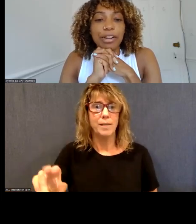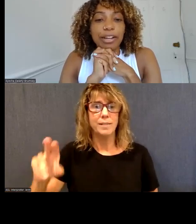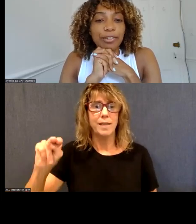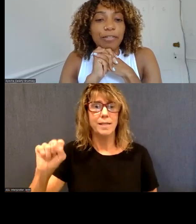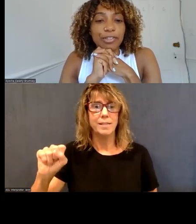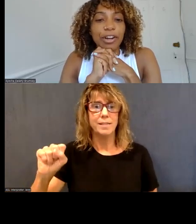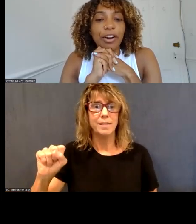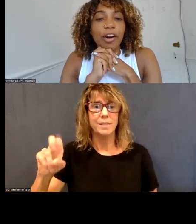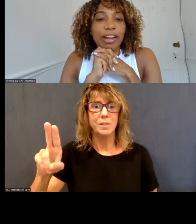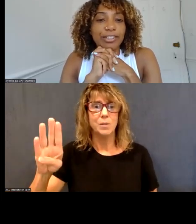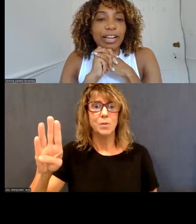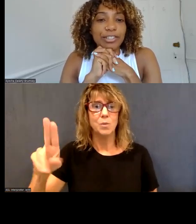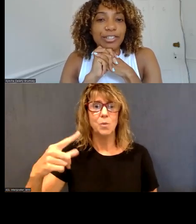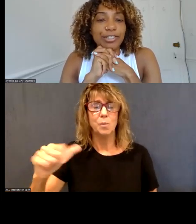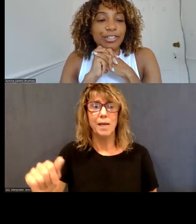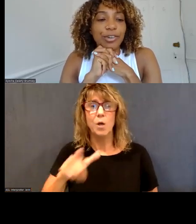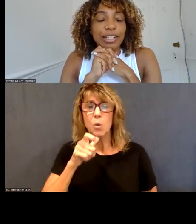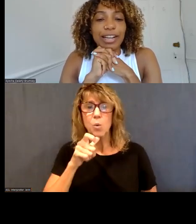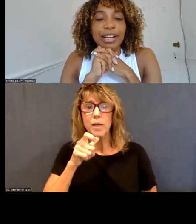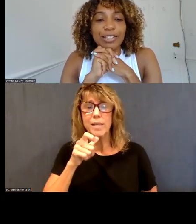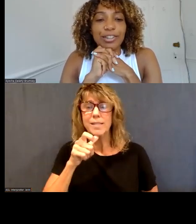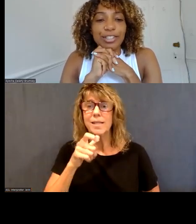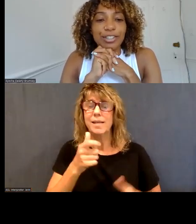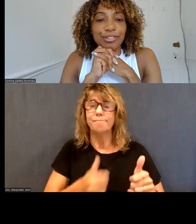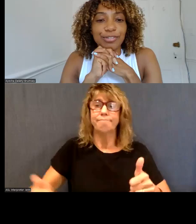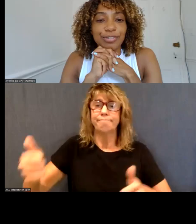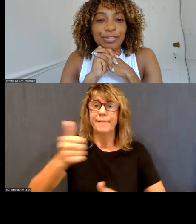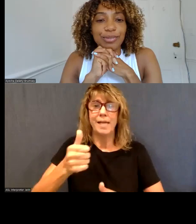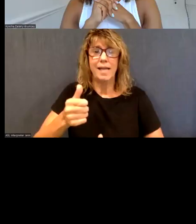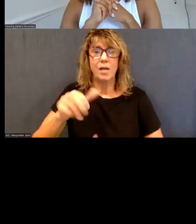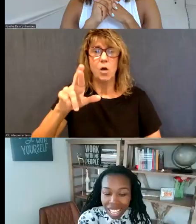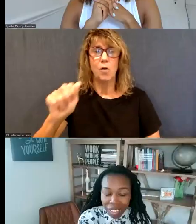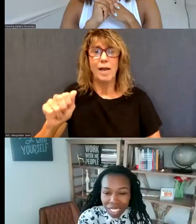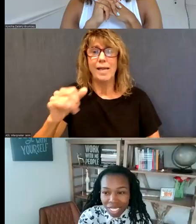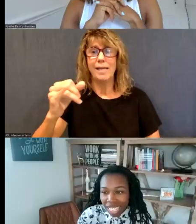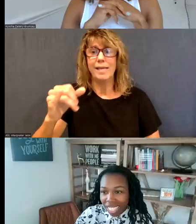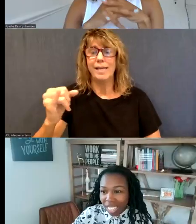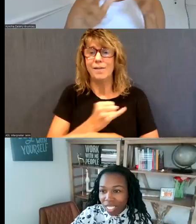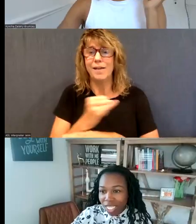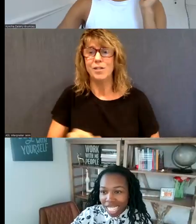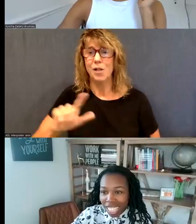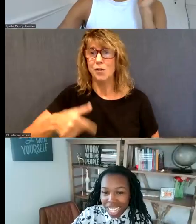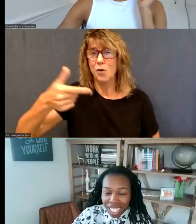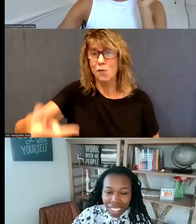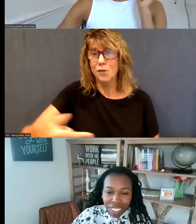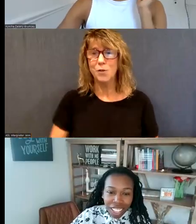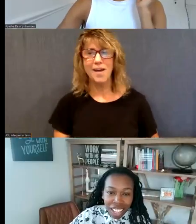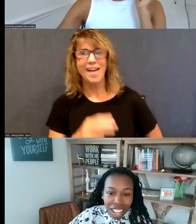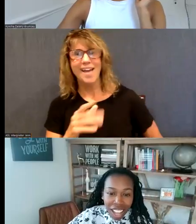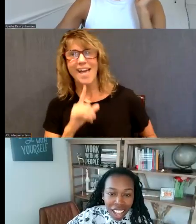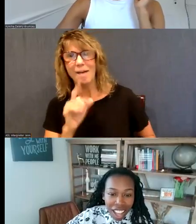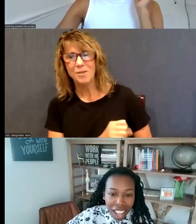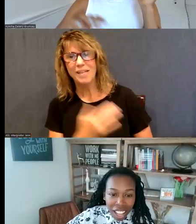the chief operating officer at RIA International. Joy, can I turn it to you? Absolutely. Absolutely. Thank you.